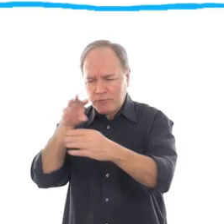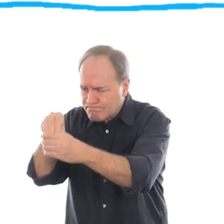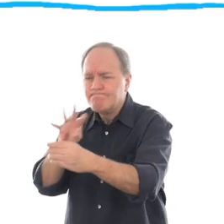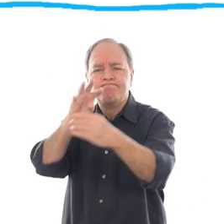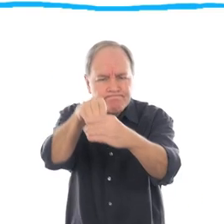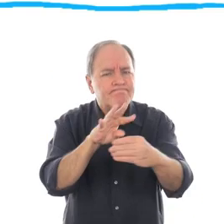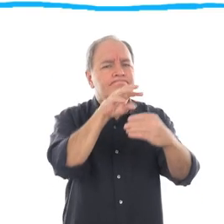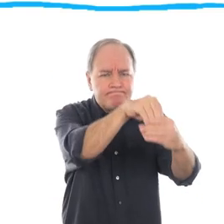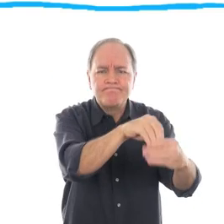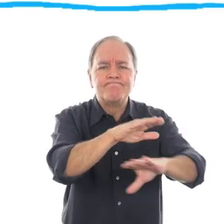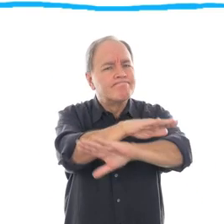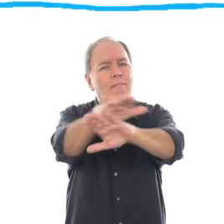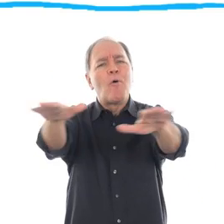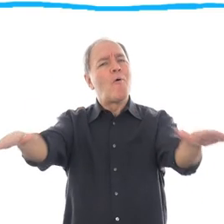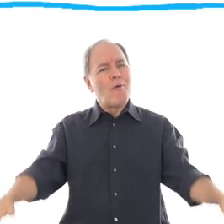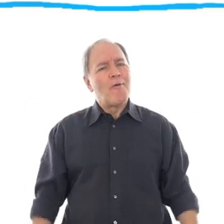included in everything.